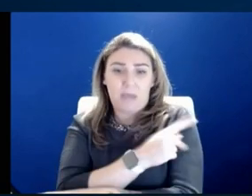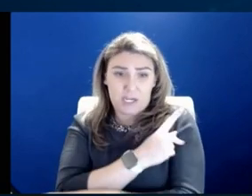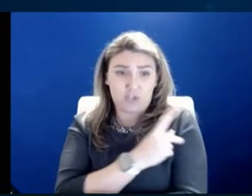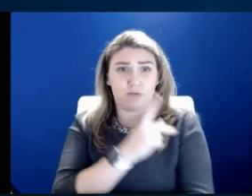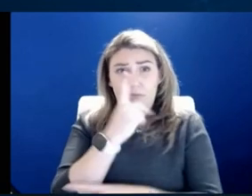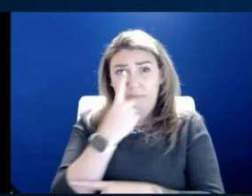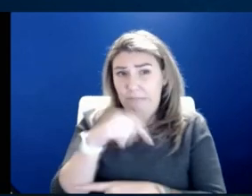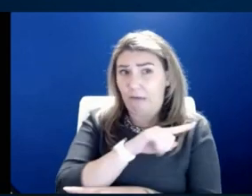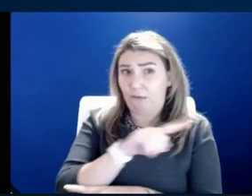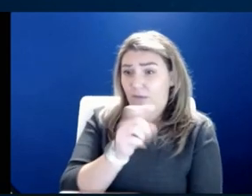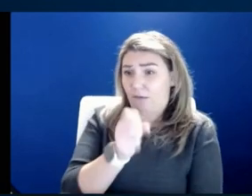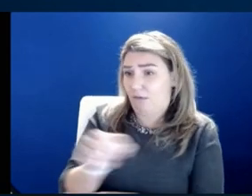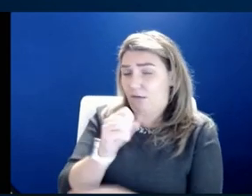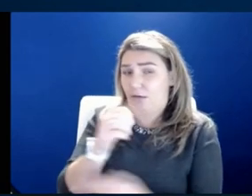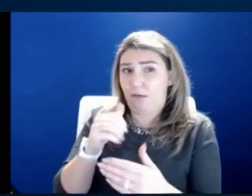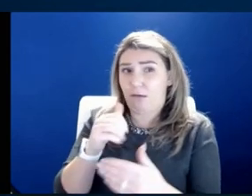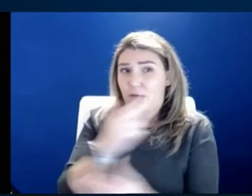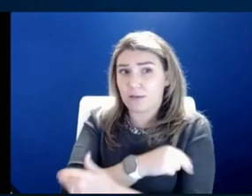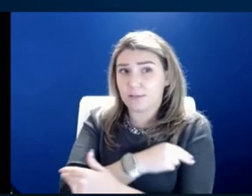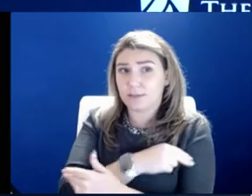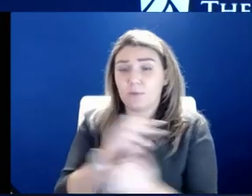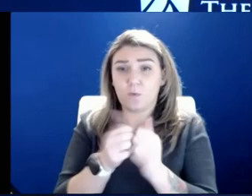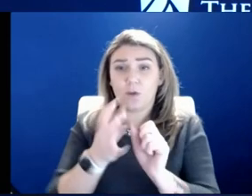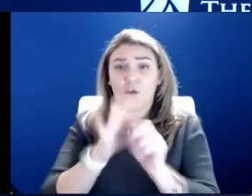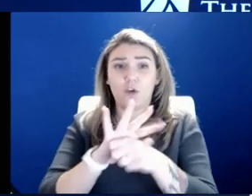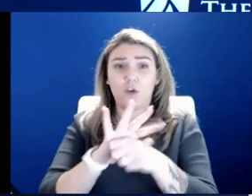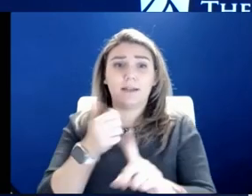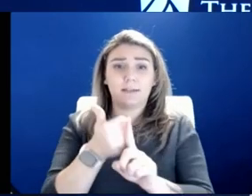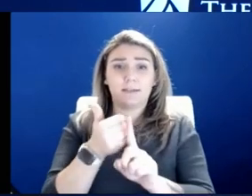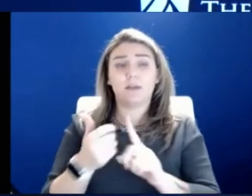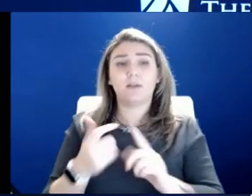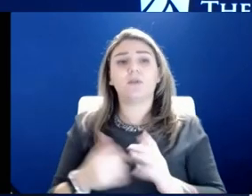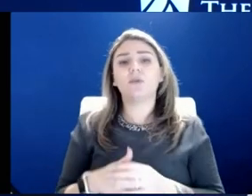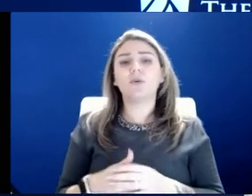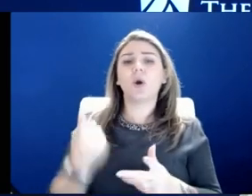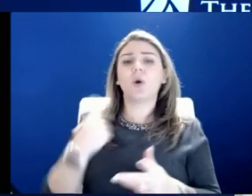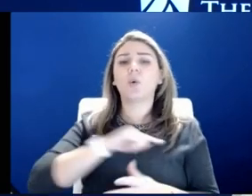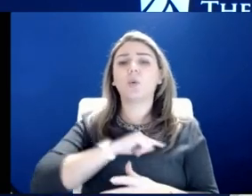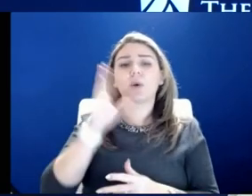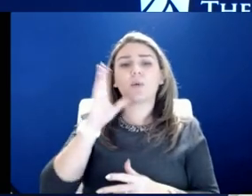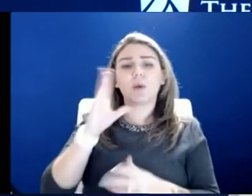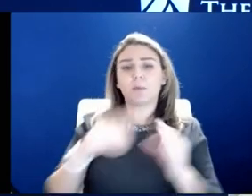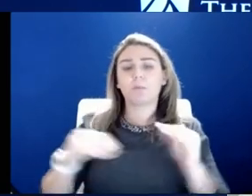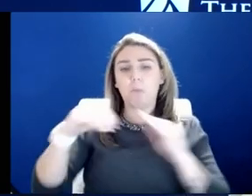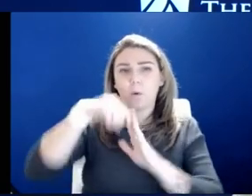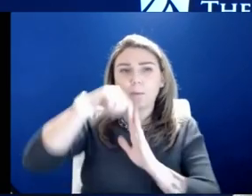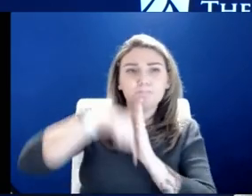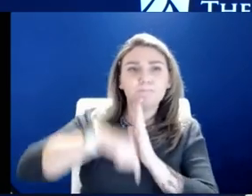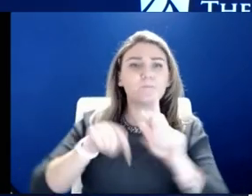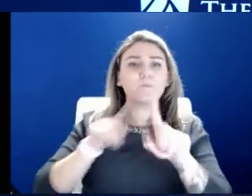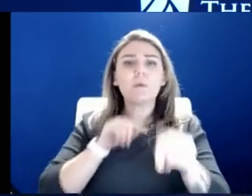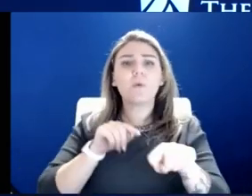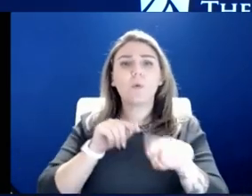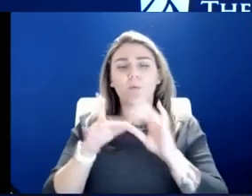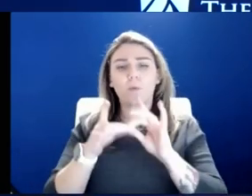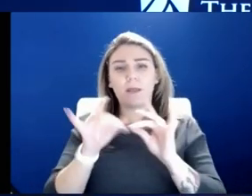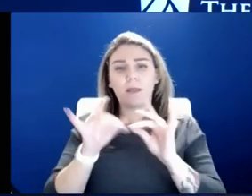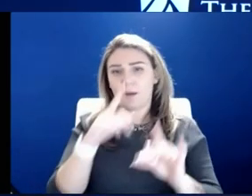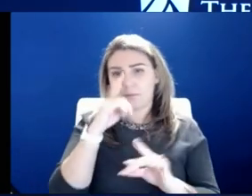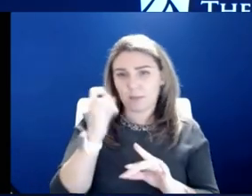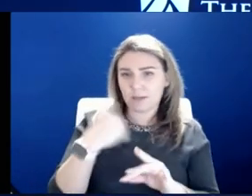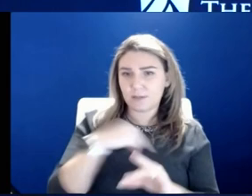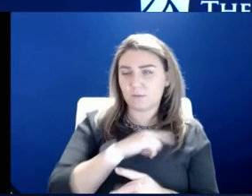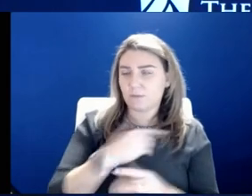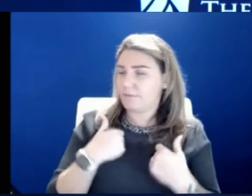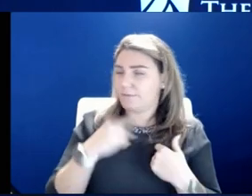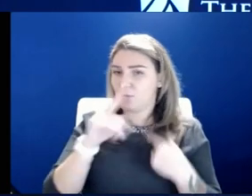COVID itself? Yeah. So we're going to actually, we're putting together a more thorough report about that because we get this question a lot.